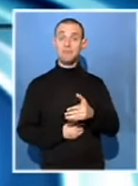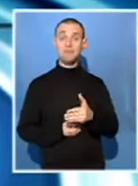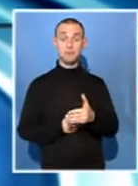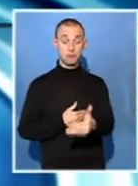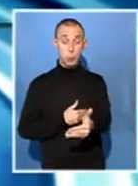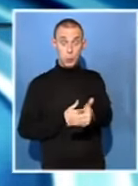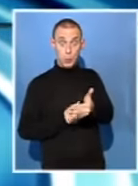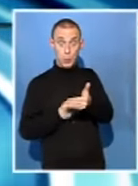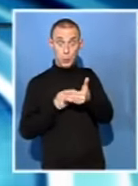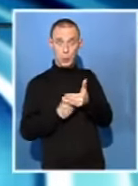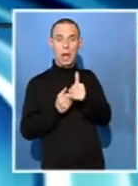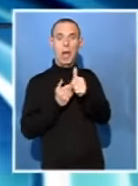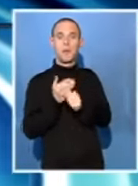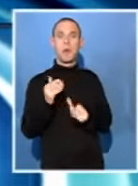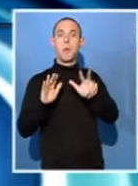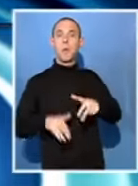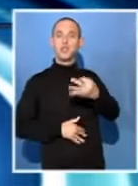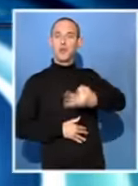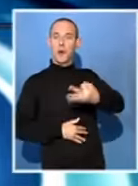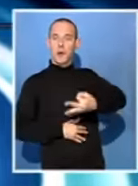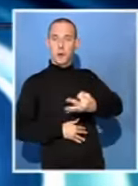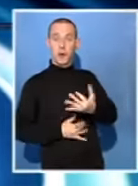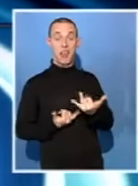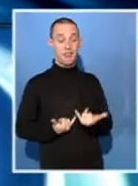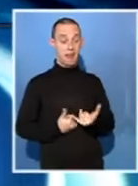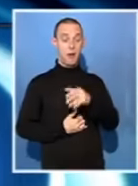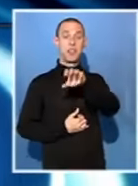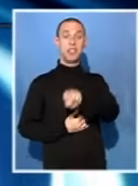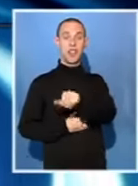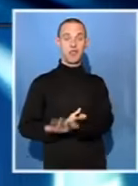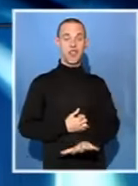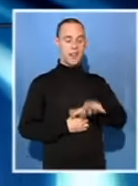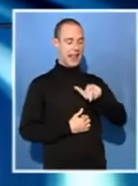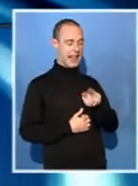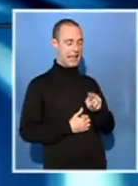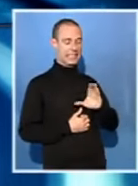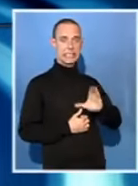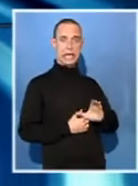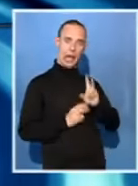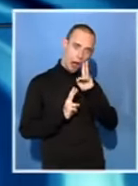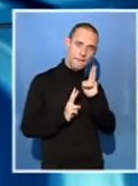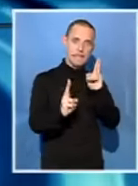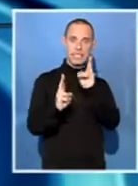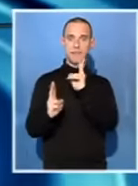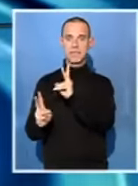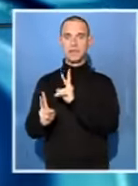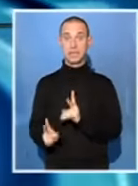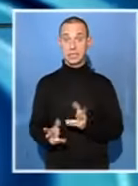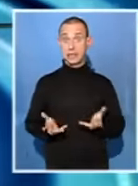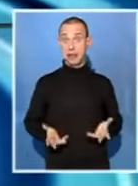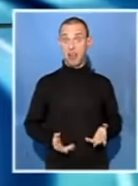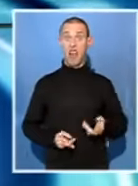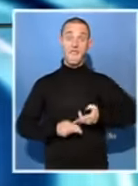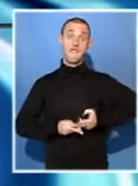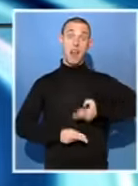government elections, the ANC has crisscrossed the country on various election campaigns. A final rally will be held at Ellis